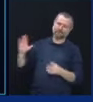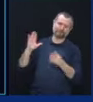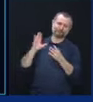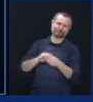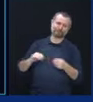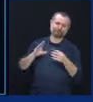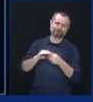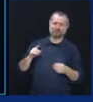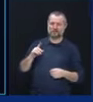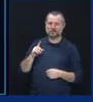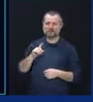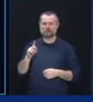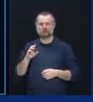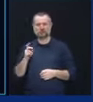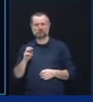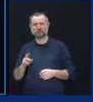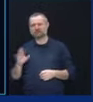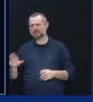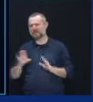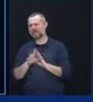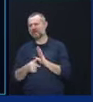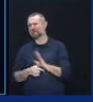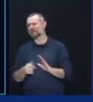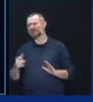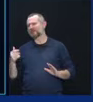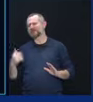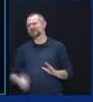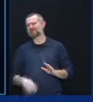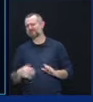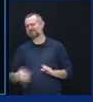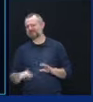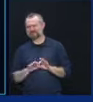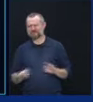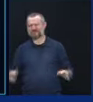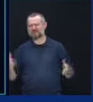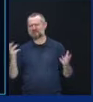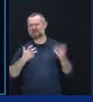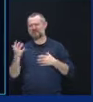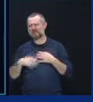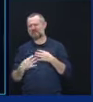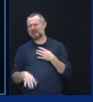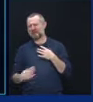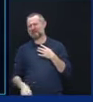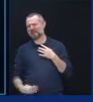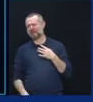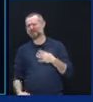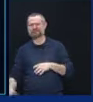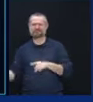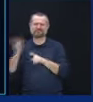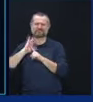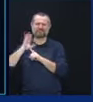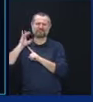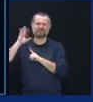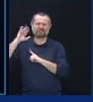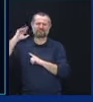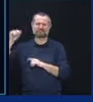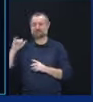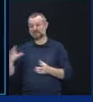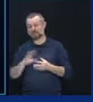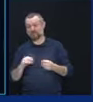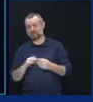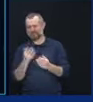course, his credentials are impeccable. But when you hear the facts from him, you hear the reasoning from him, you understand